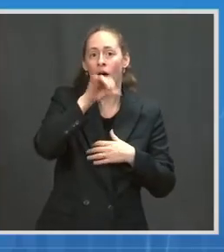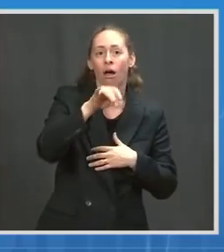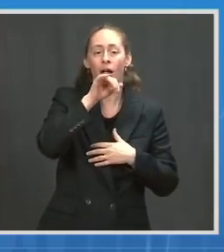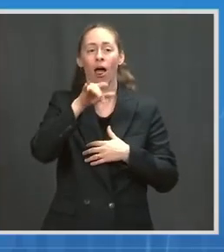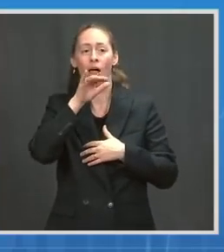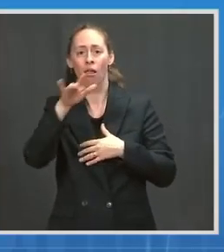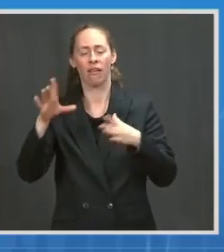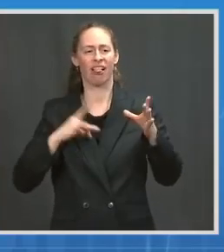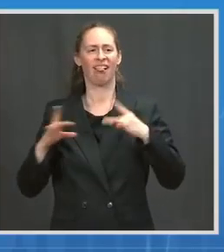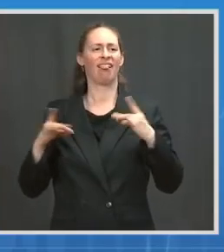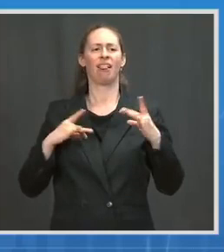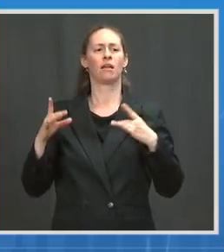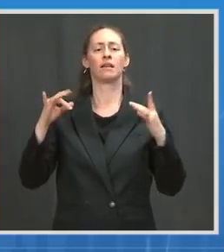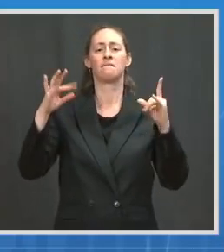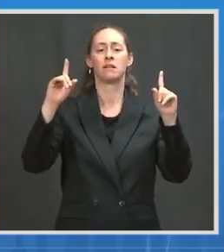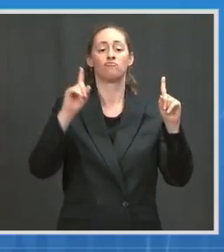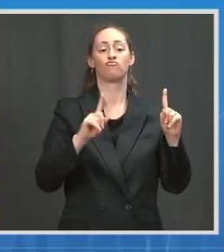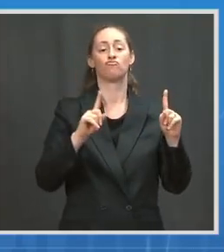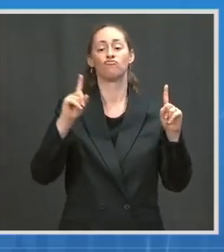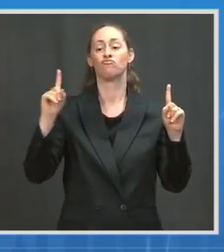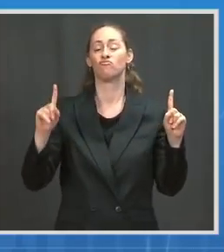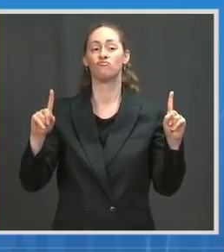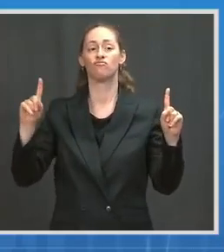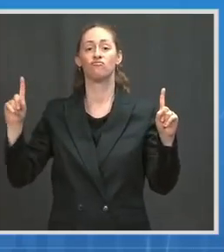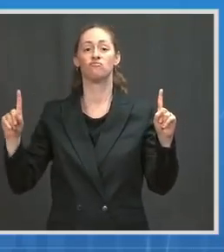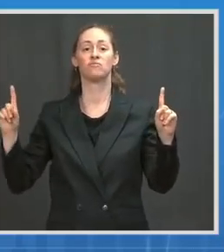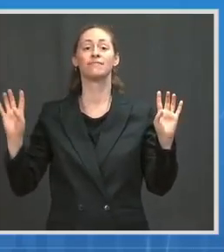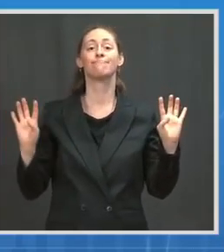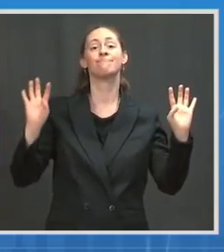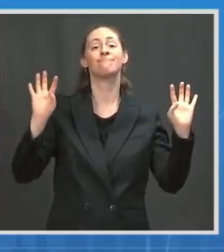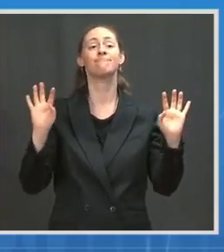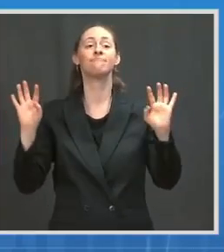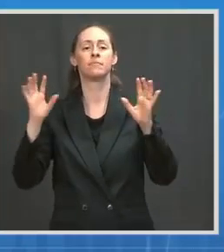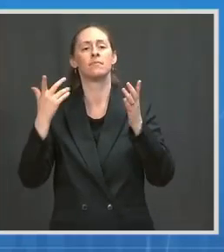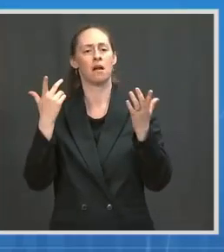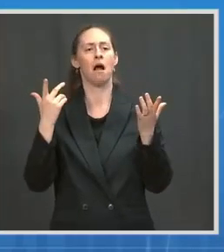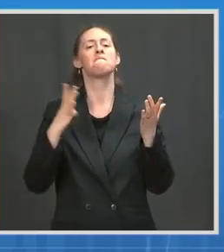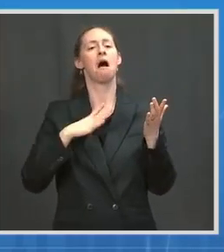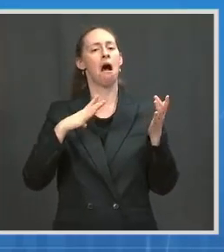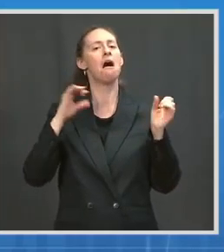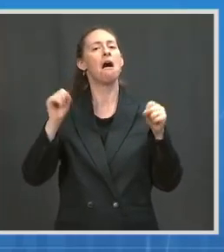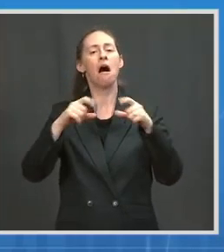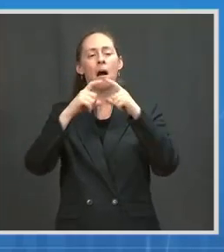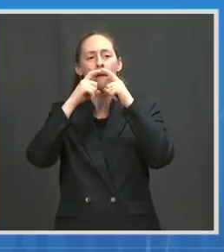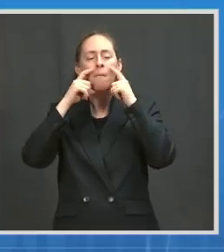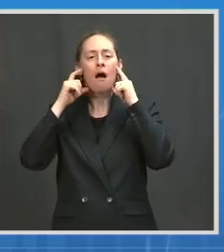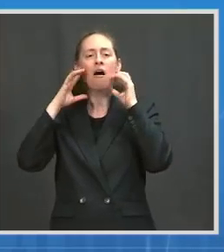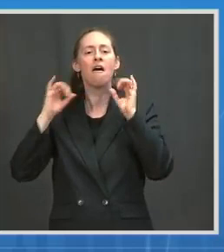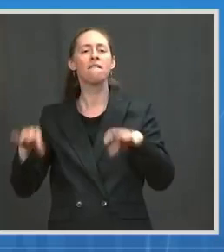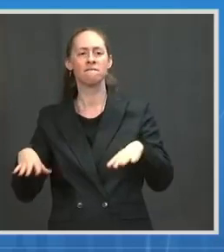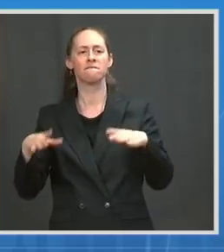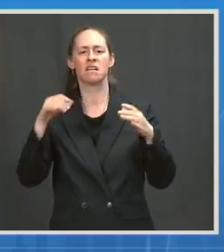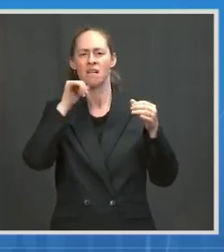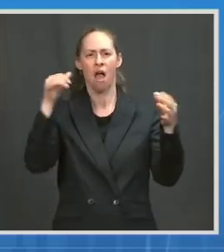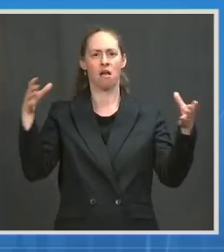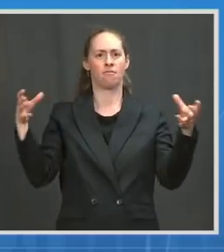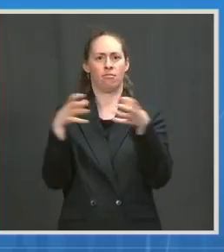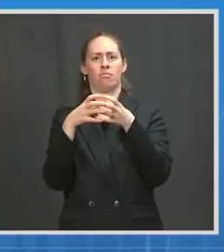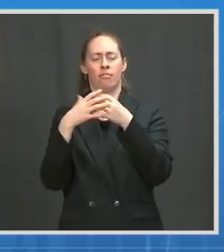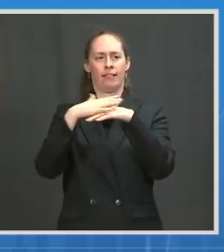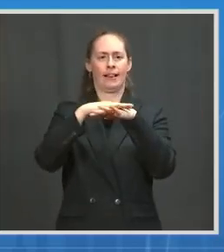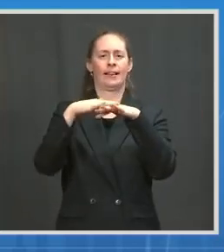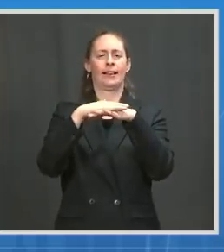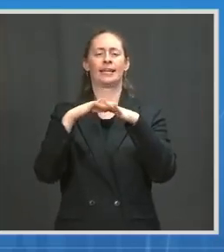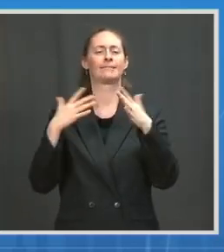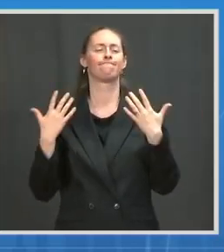activities, our outdoor mask guidance for unvaccinated people, small groups allows for those kids to be unvaccinated.